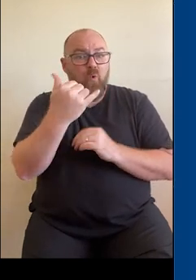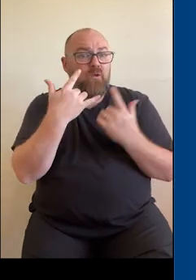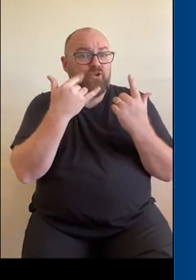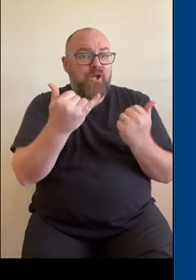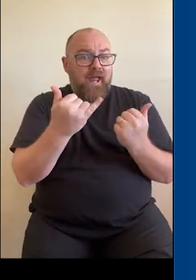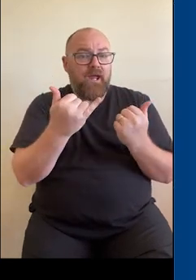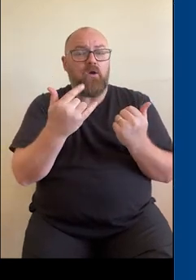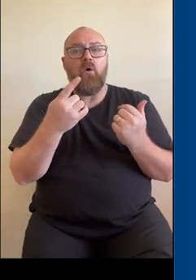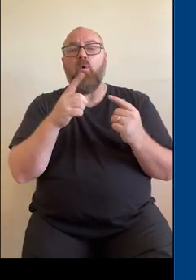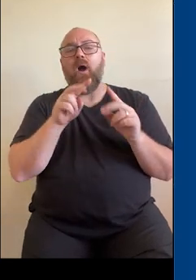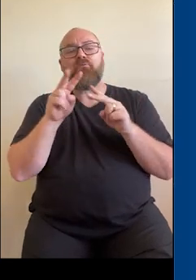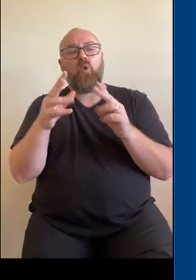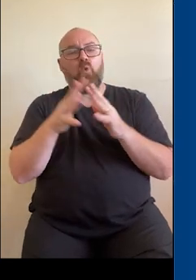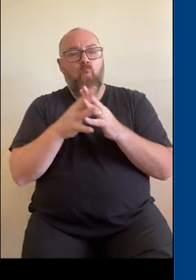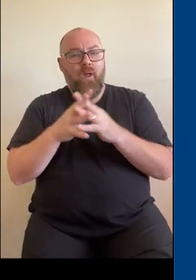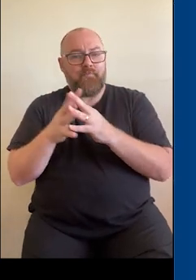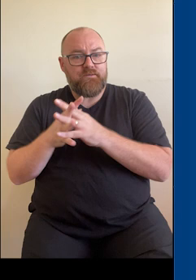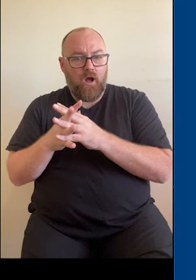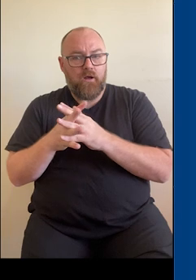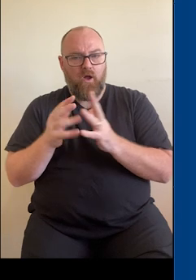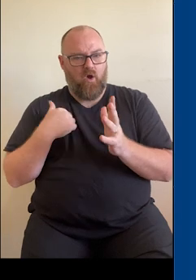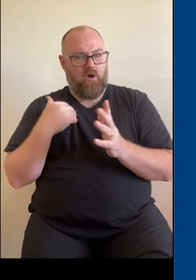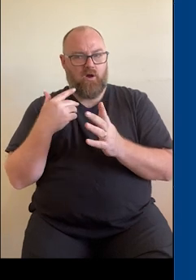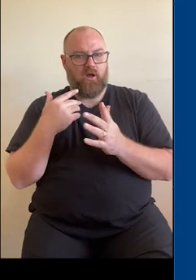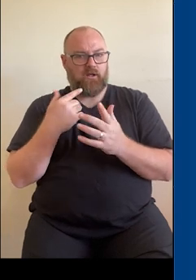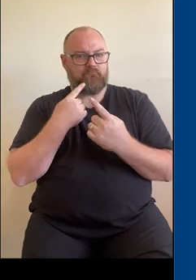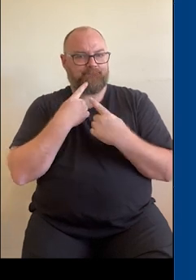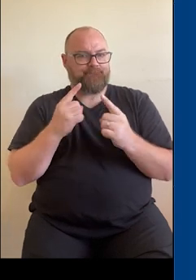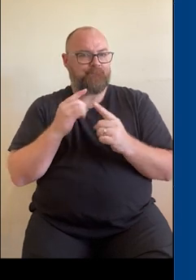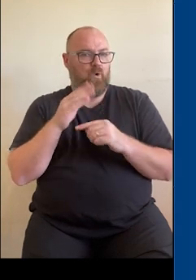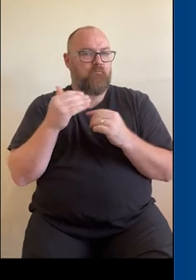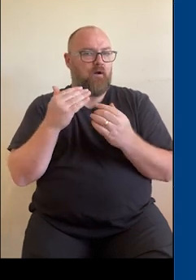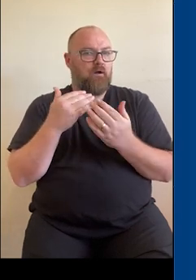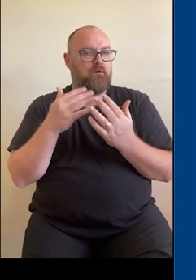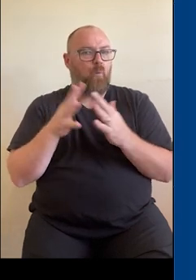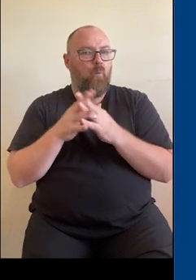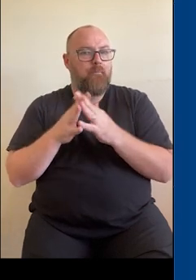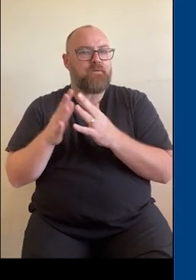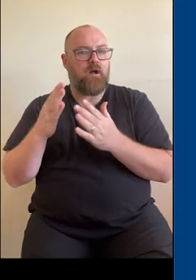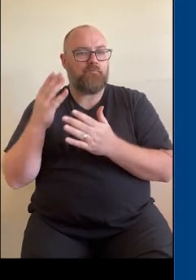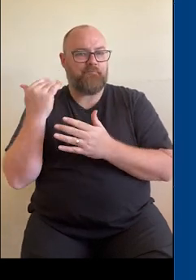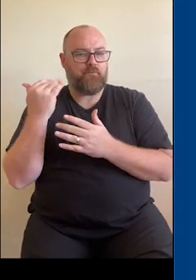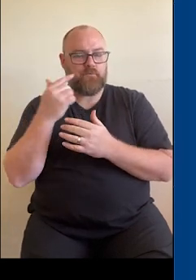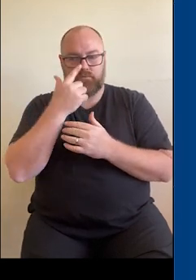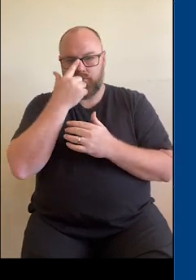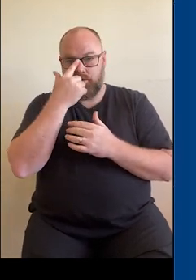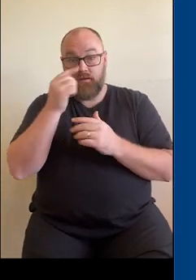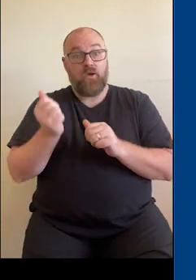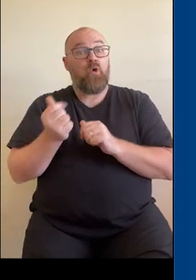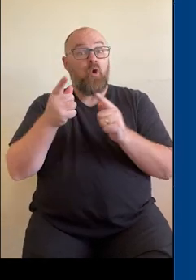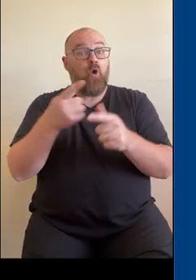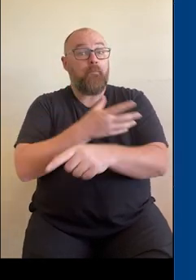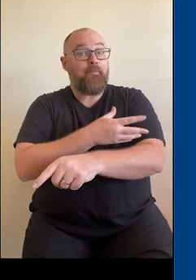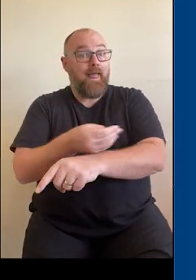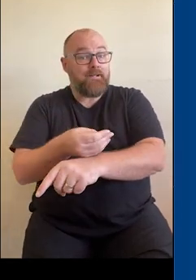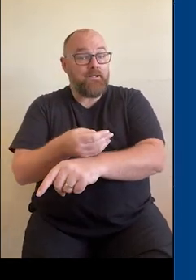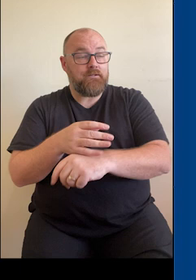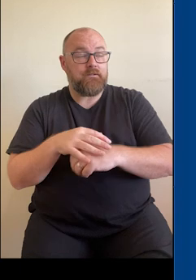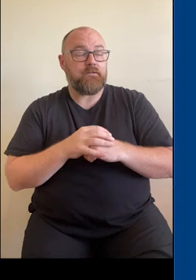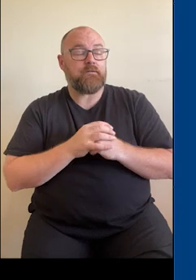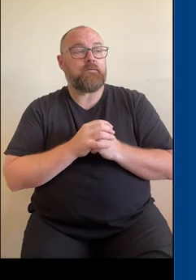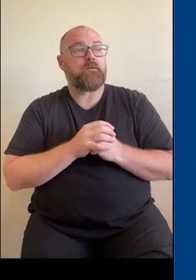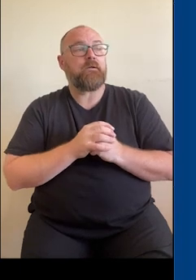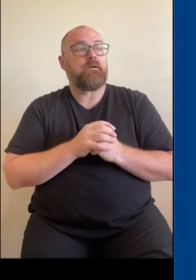on the website that I shared earlier and go and have your blood test done and then